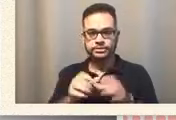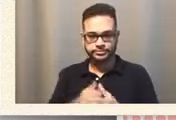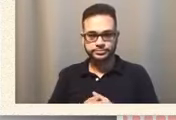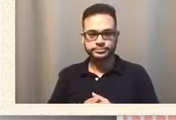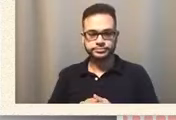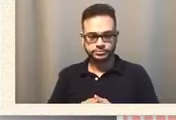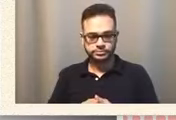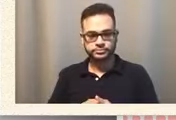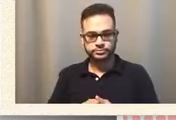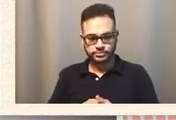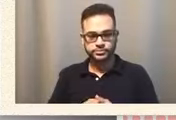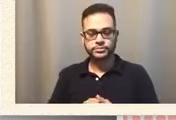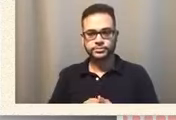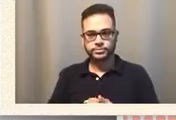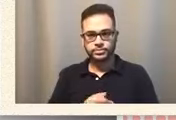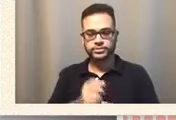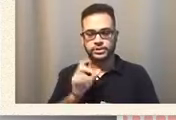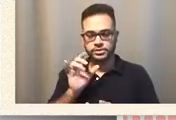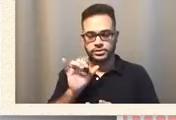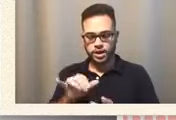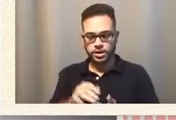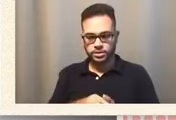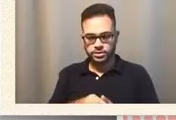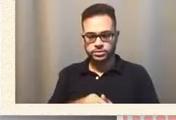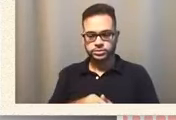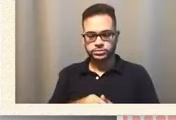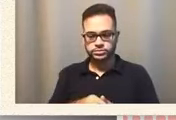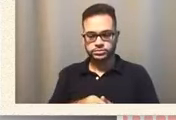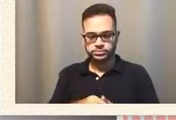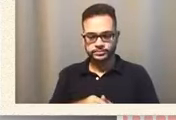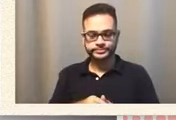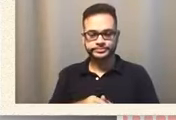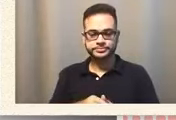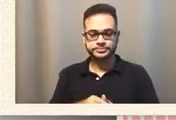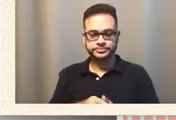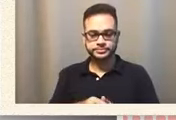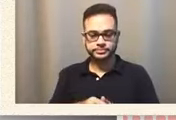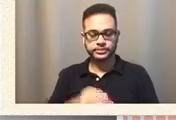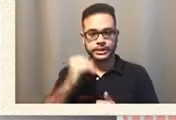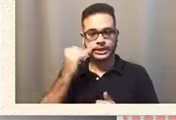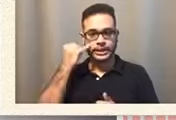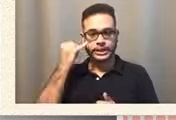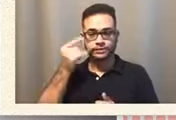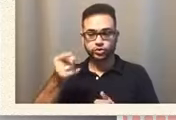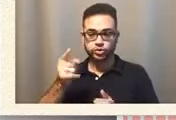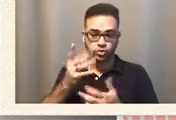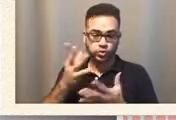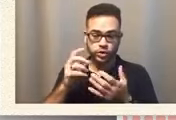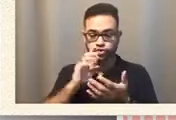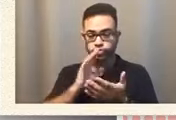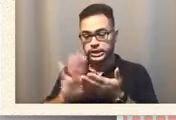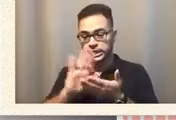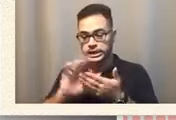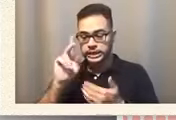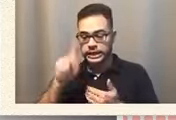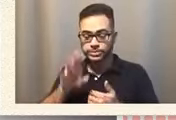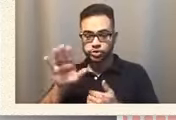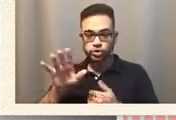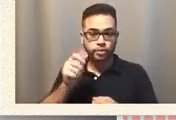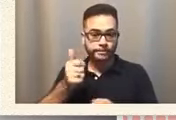you want to, to clean up your, your personal life, whether,